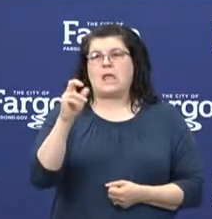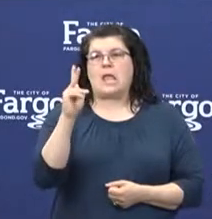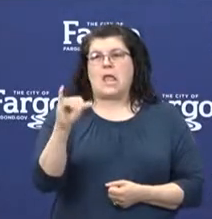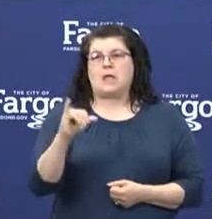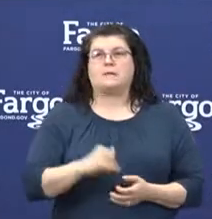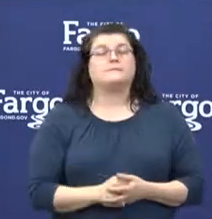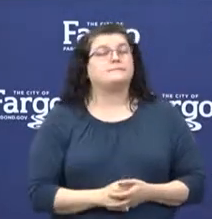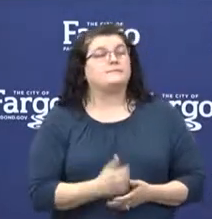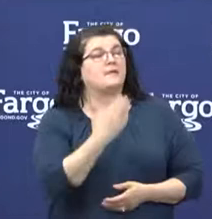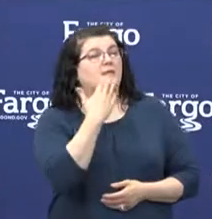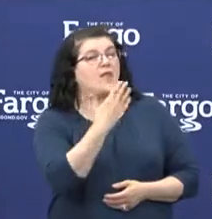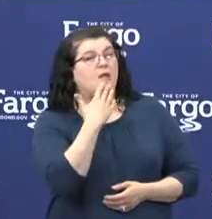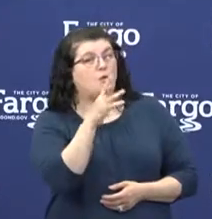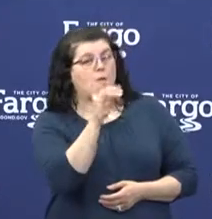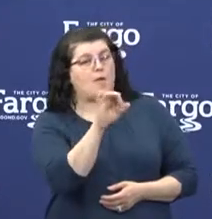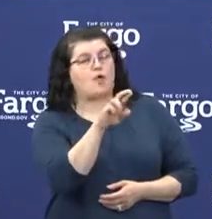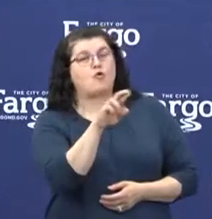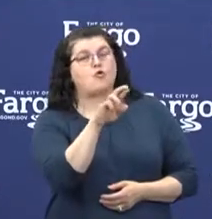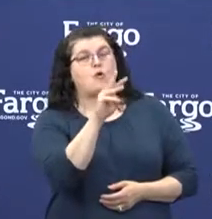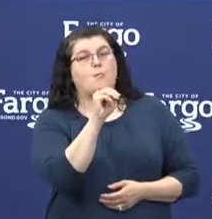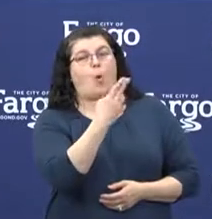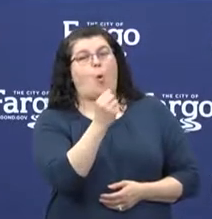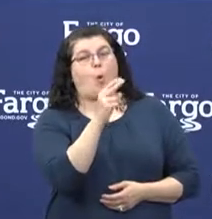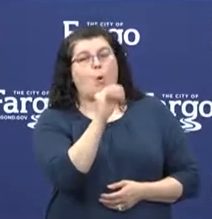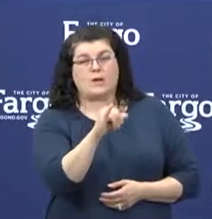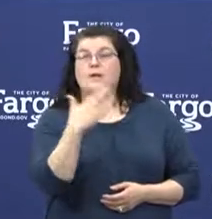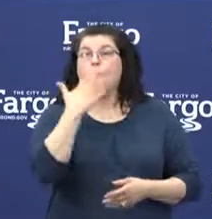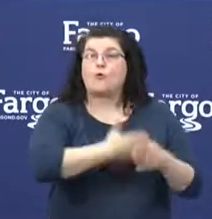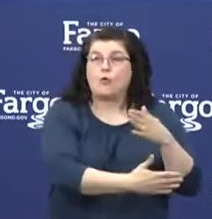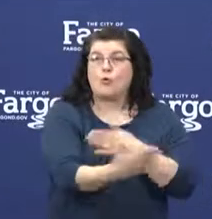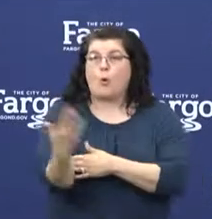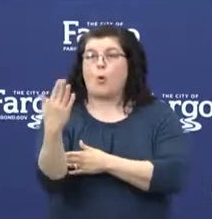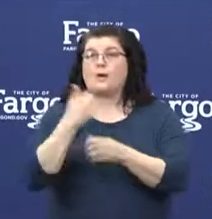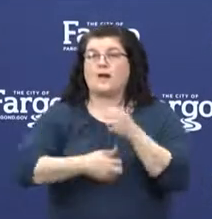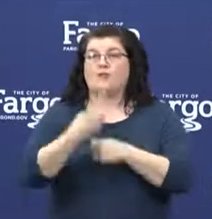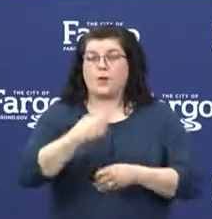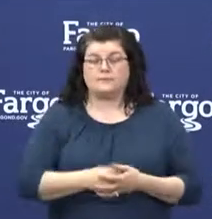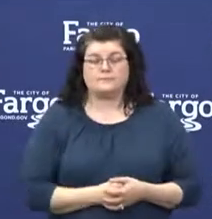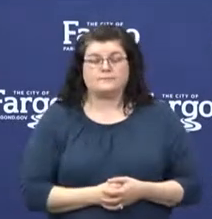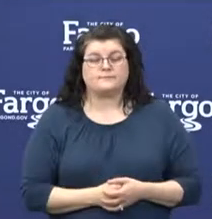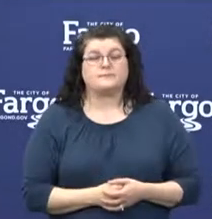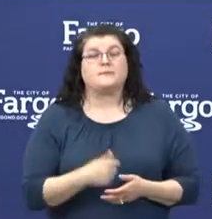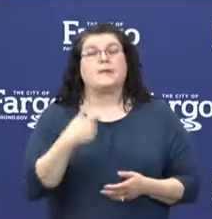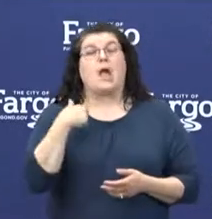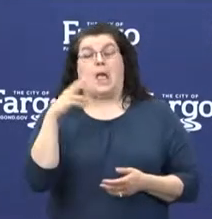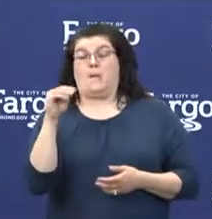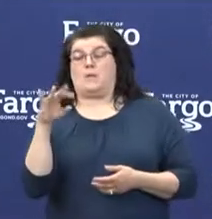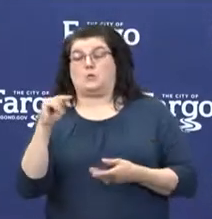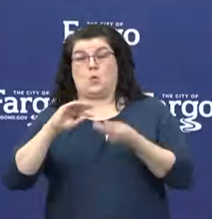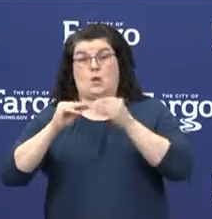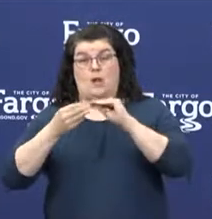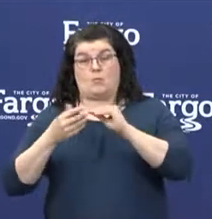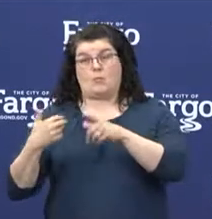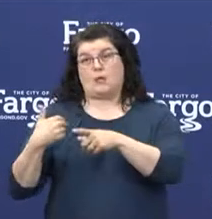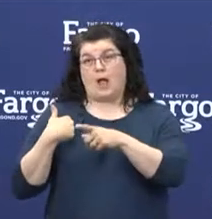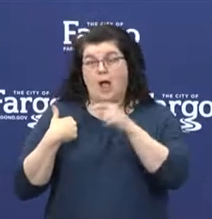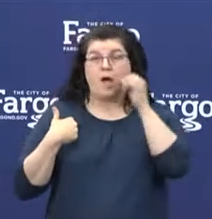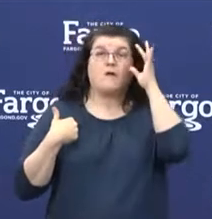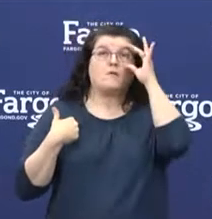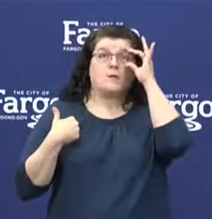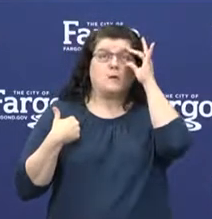Thank you, Mayor Mahoney, and good morning, everyone. On Minnesota numbers, we're almost